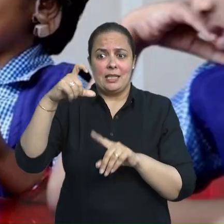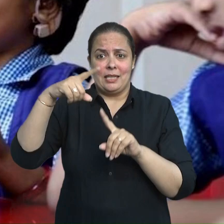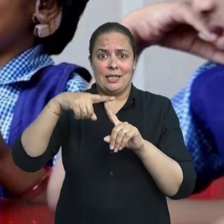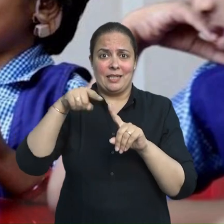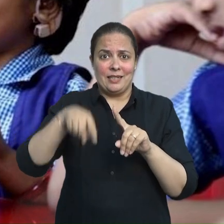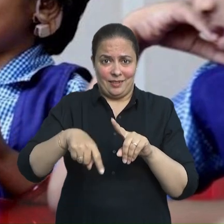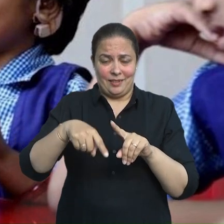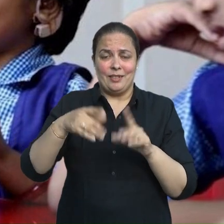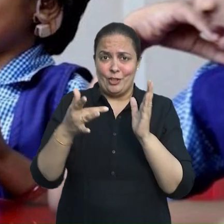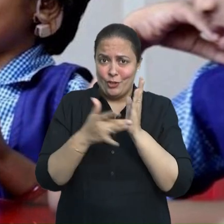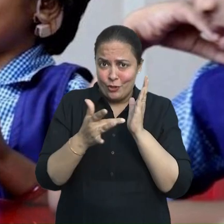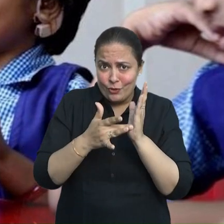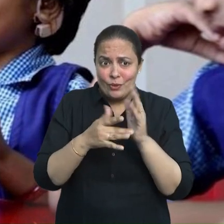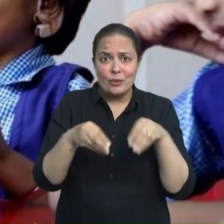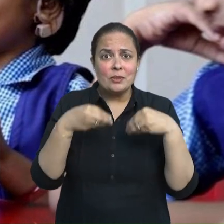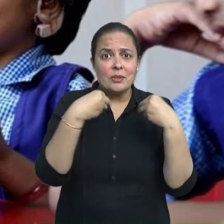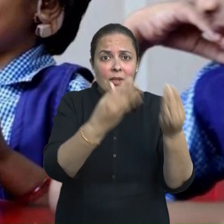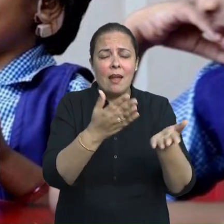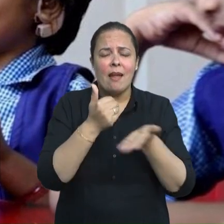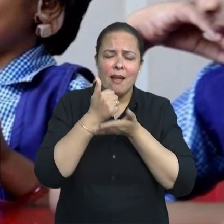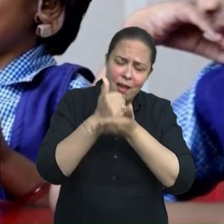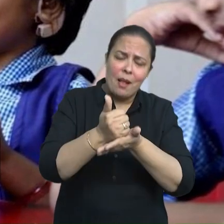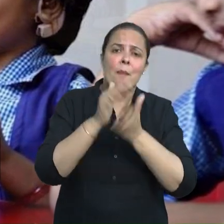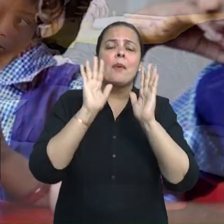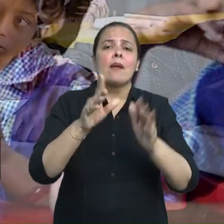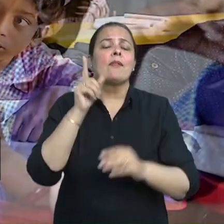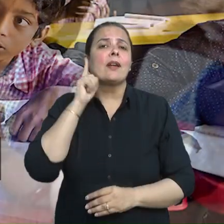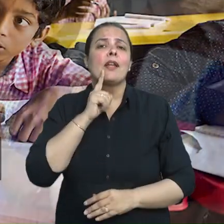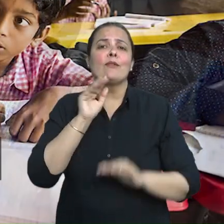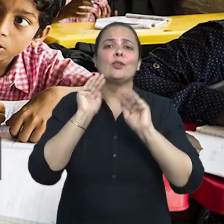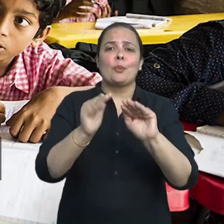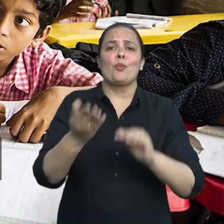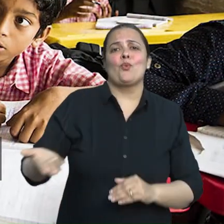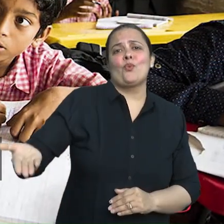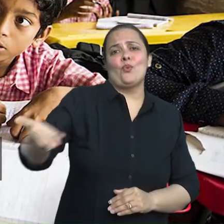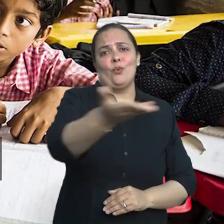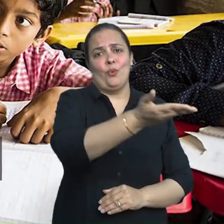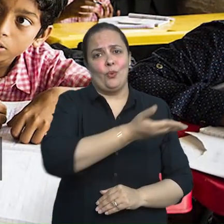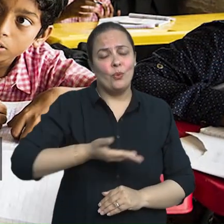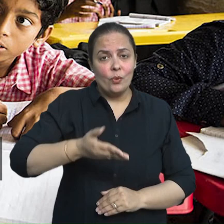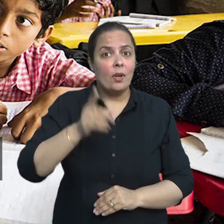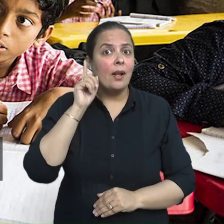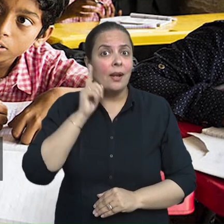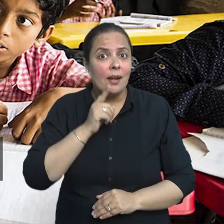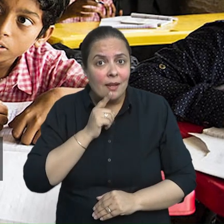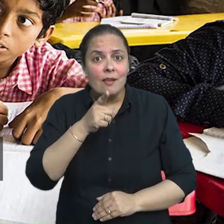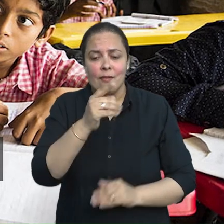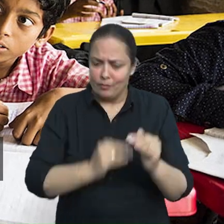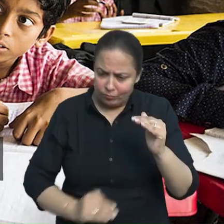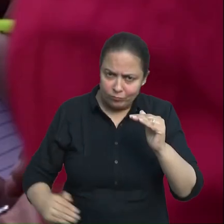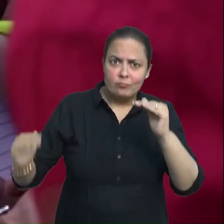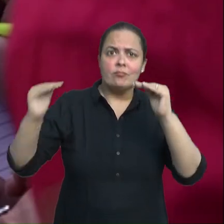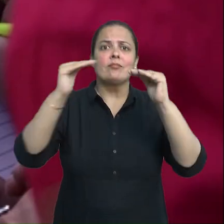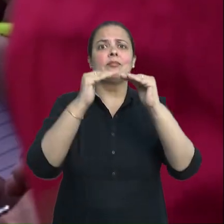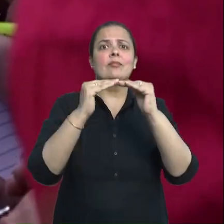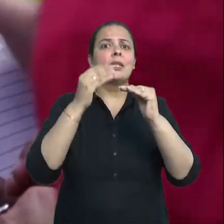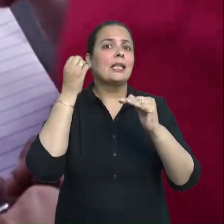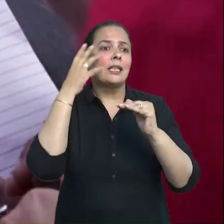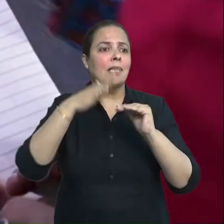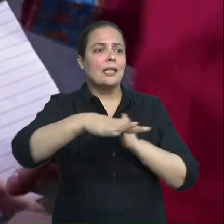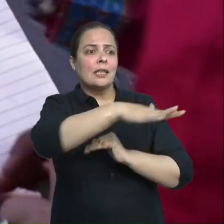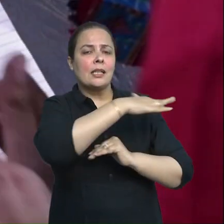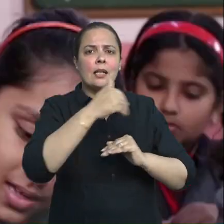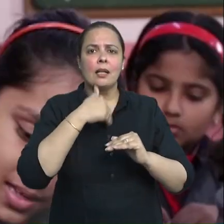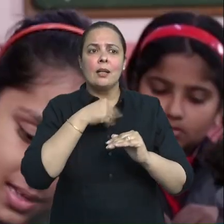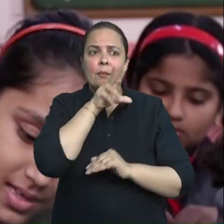will greatly support the hearing impaired in learning and help them reach the same level as that of their peers. It offers